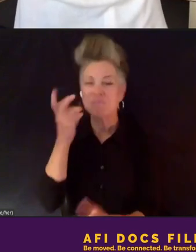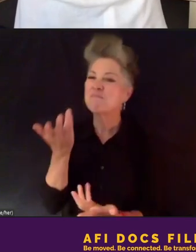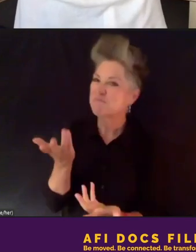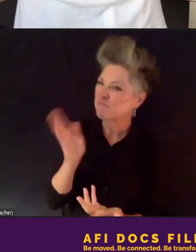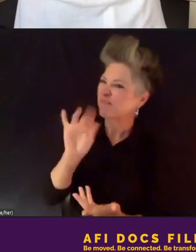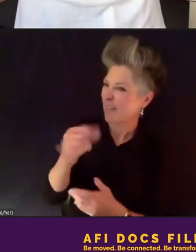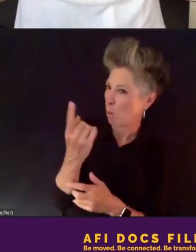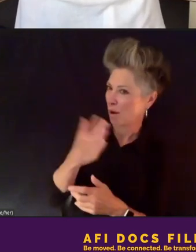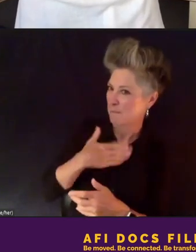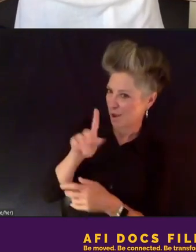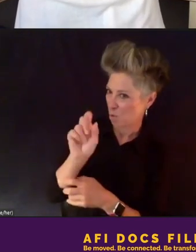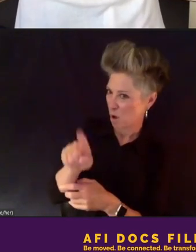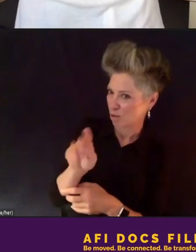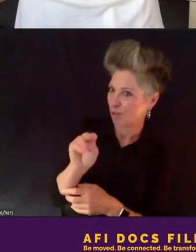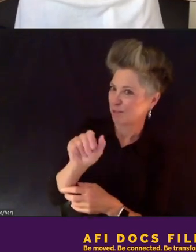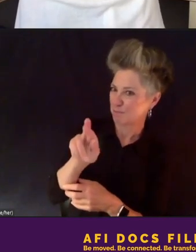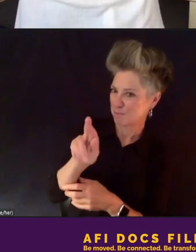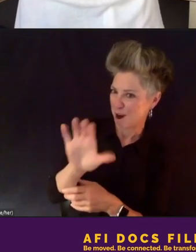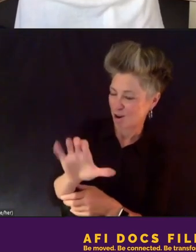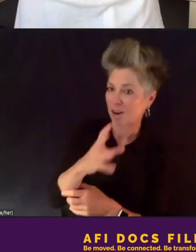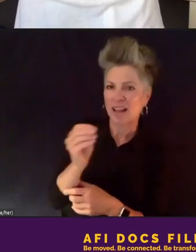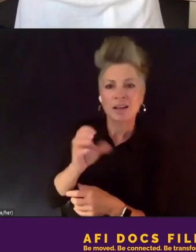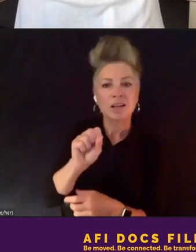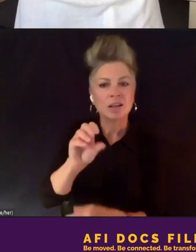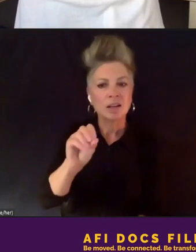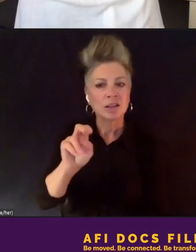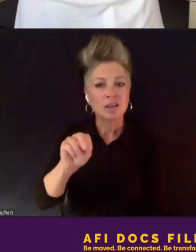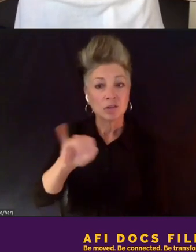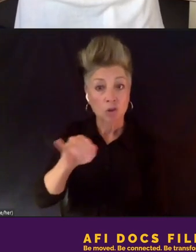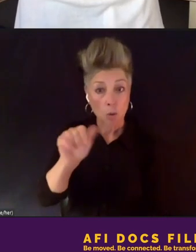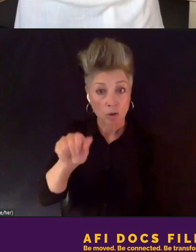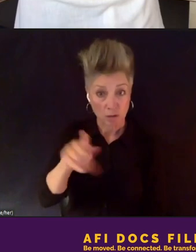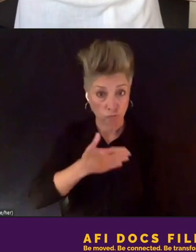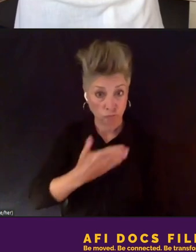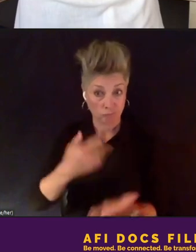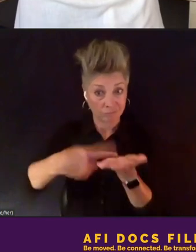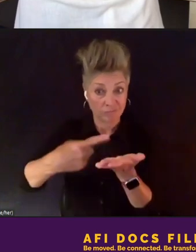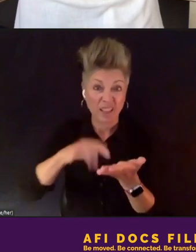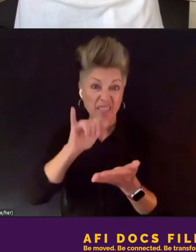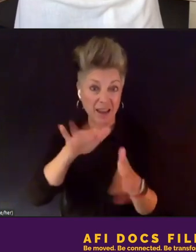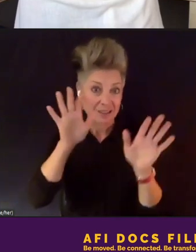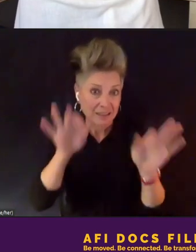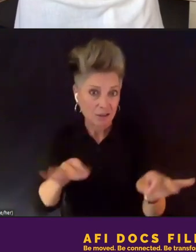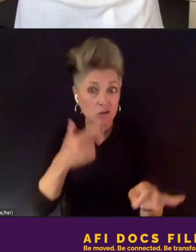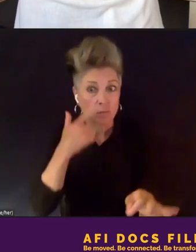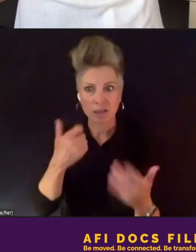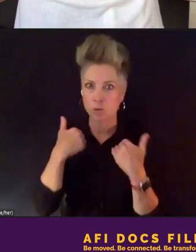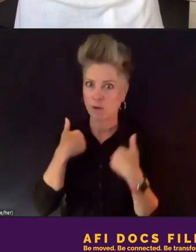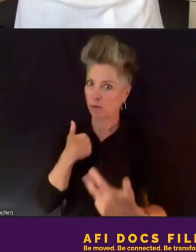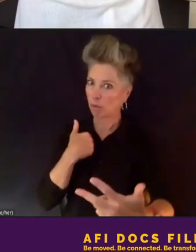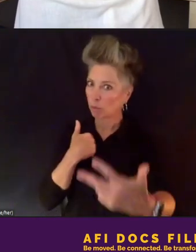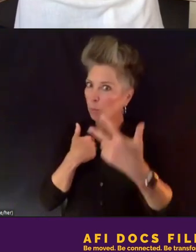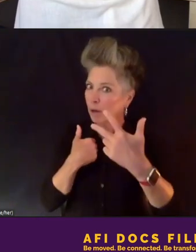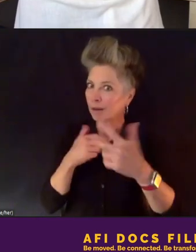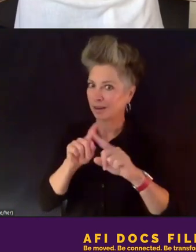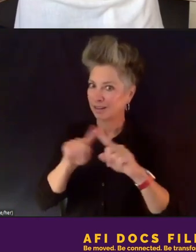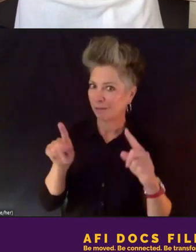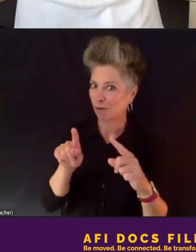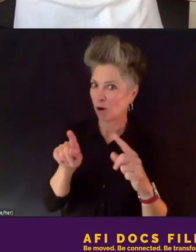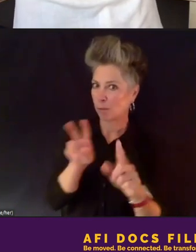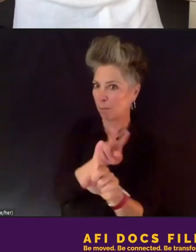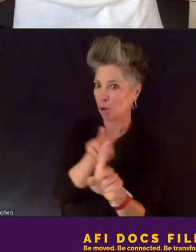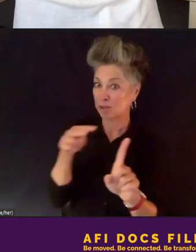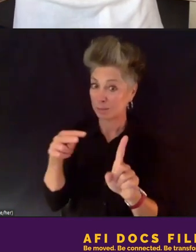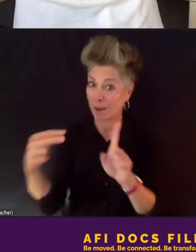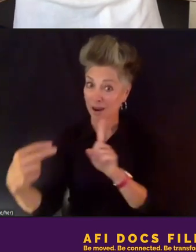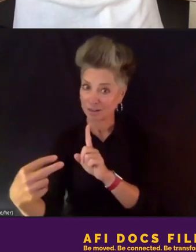Sonia, I'm wondering if you could talk about that decision, because you do have these three different perspectives coming in and but they come in